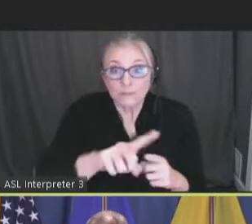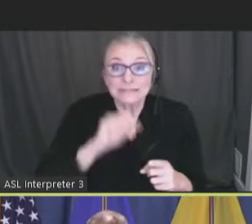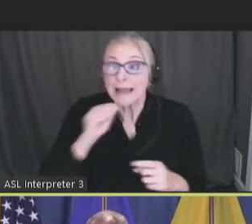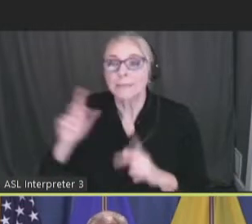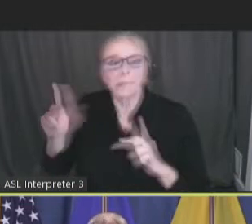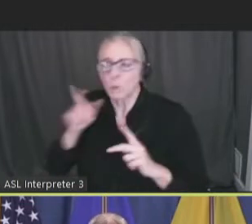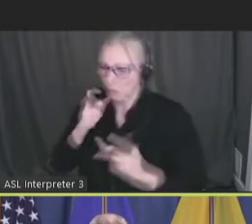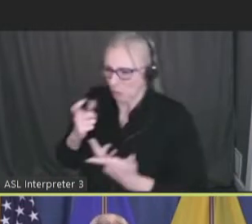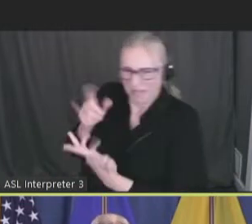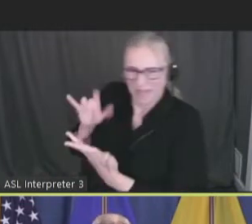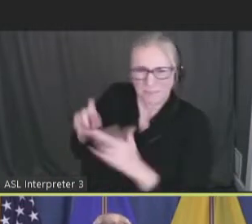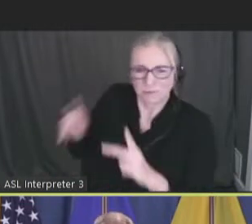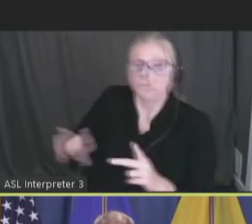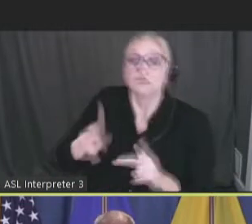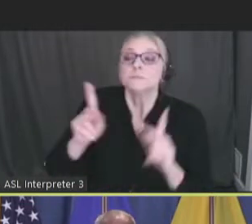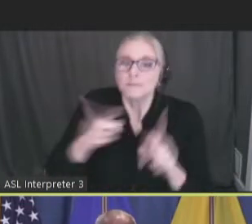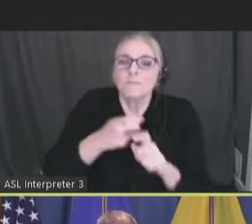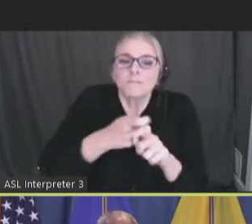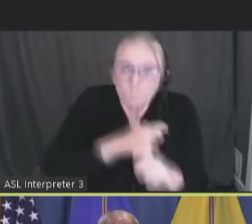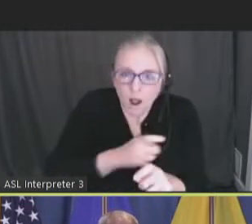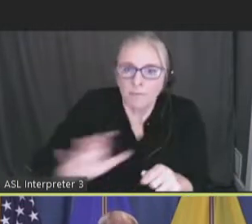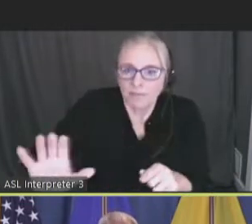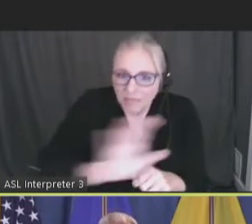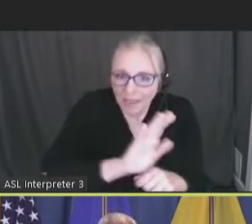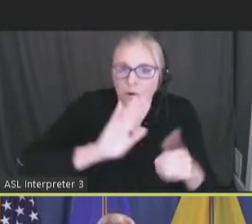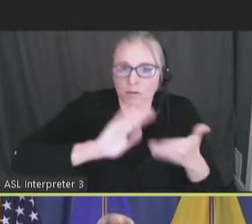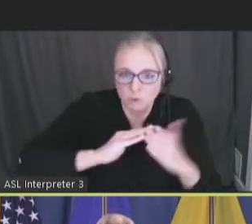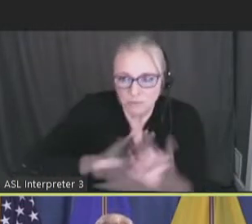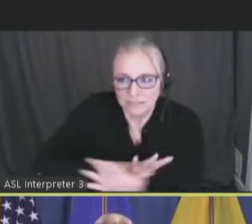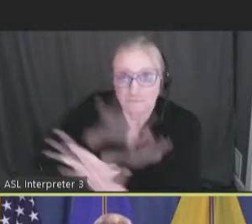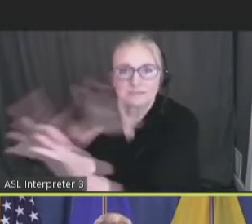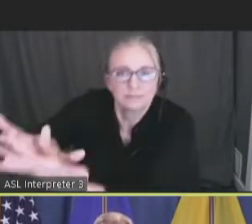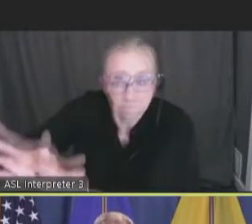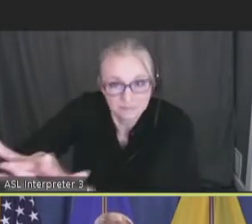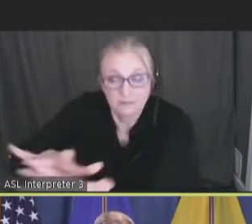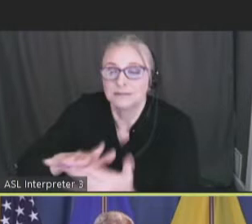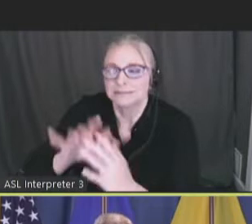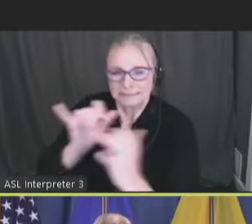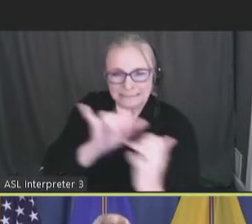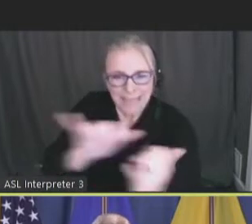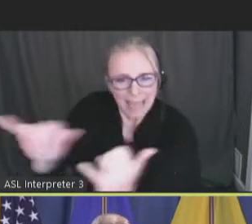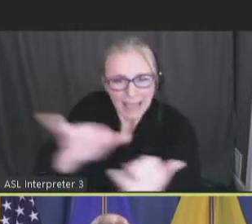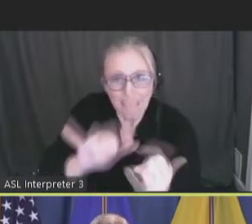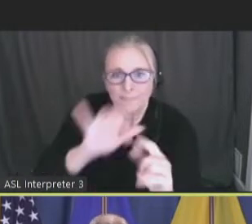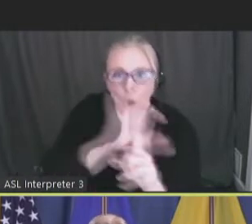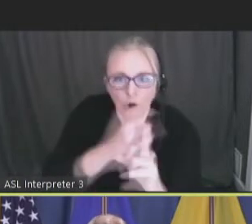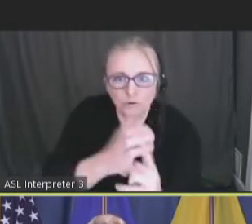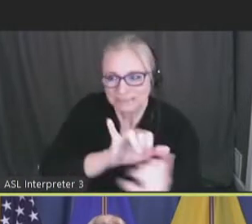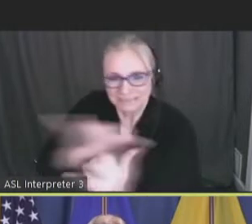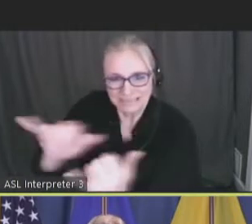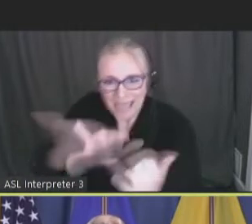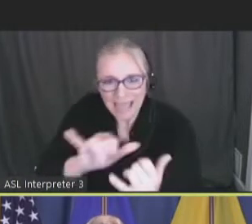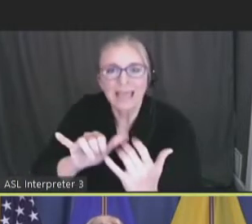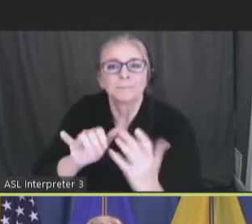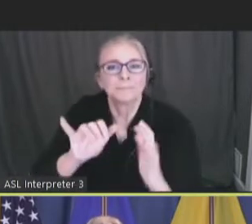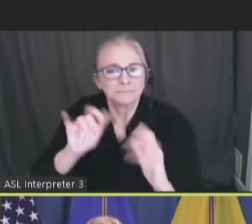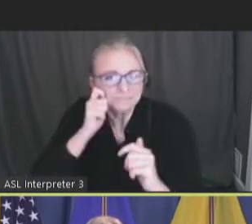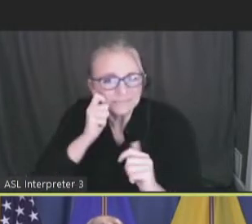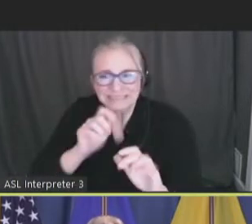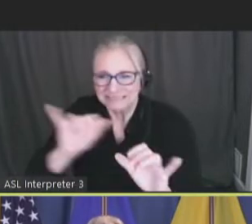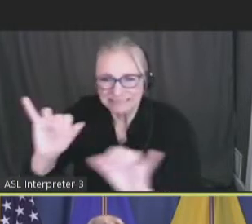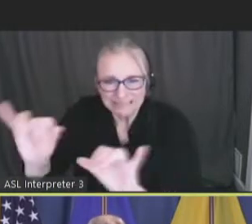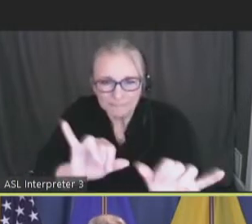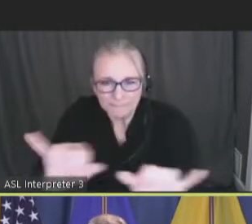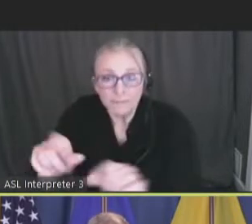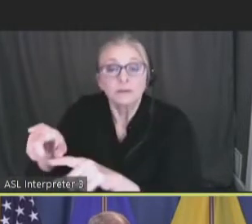networks and individuals who really reflect the culture that we're attempting to reach. And they must have